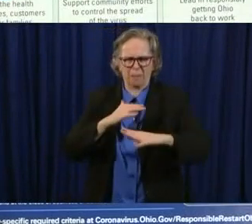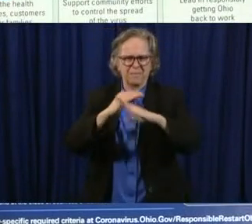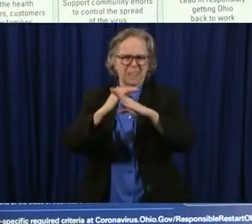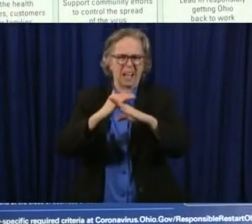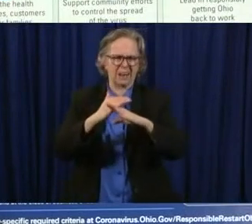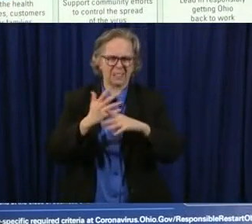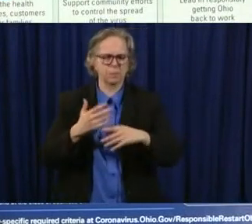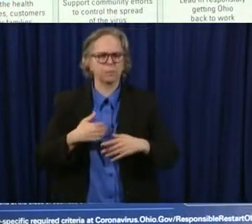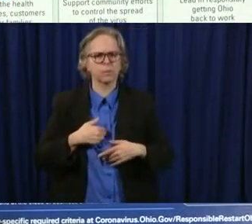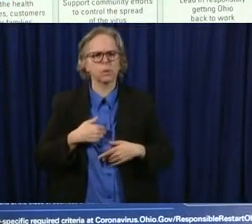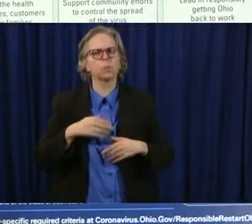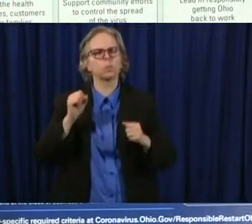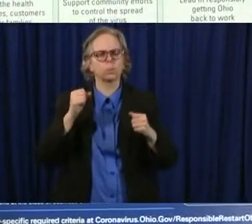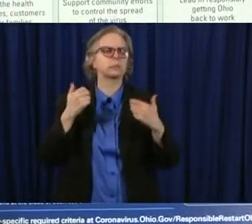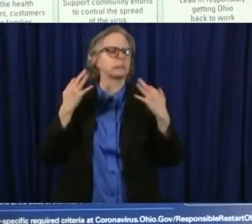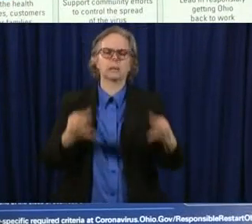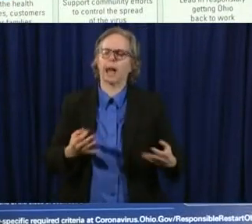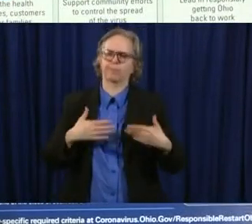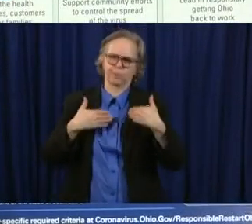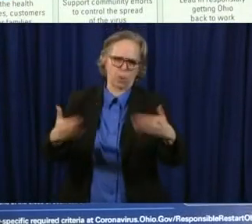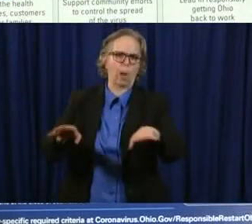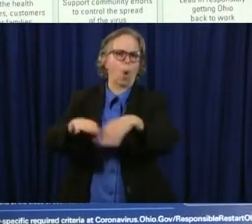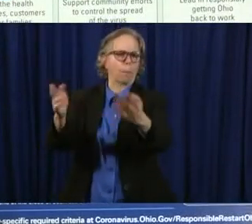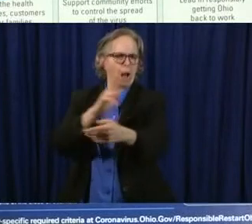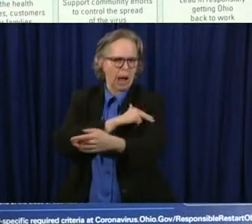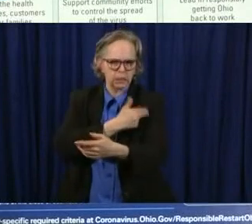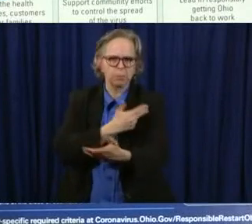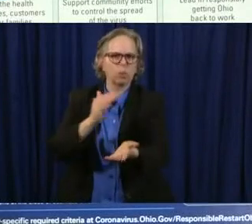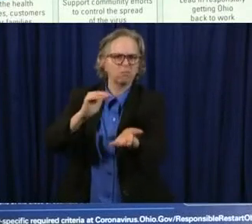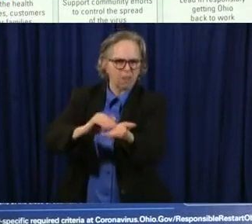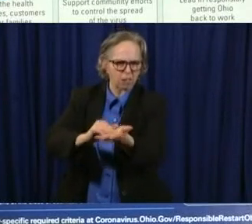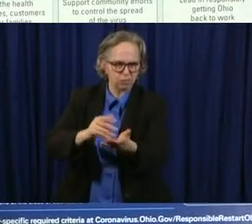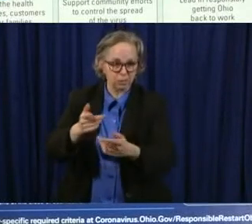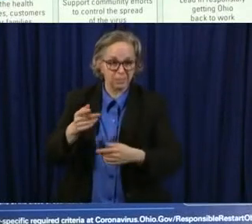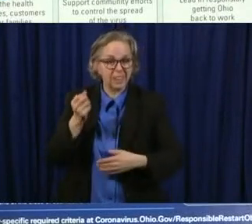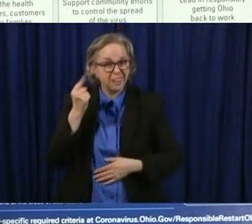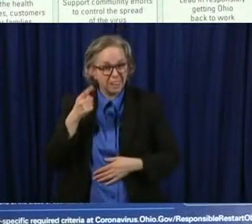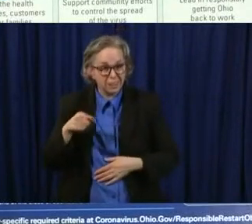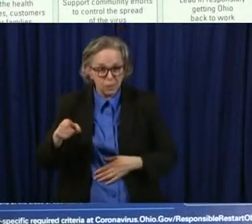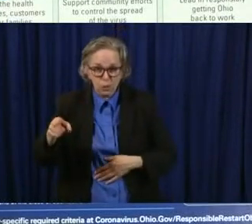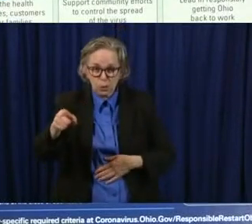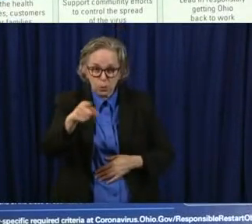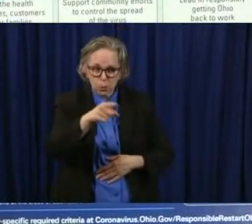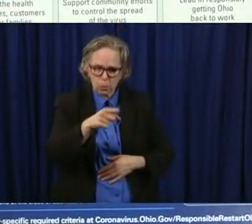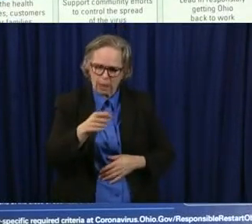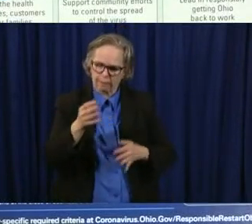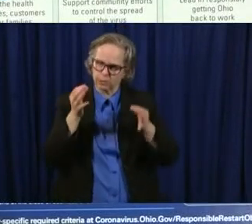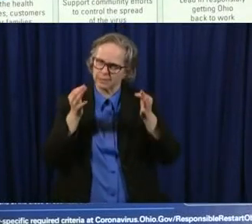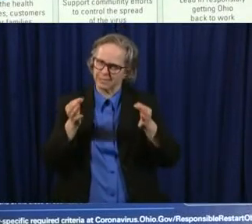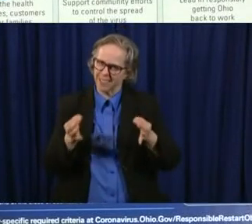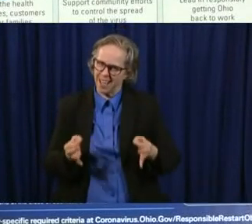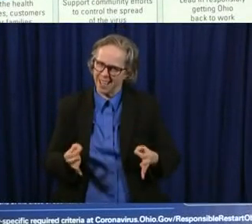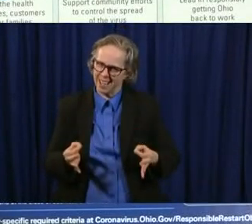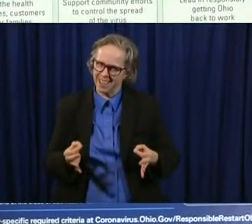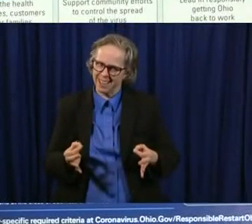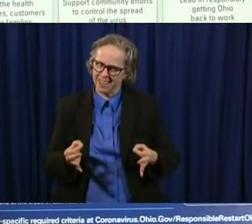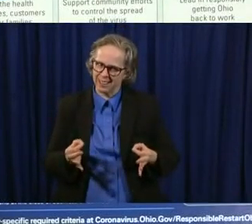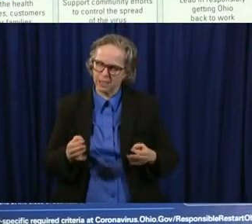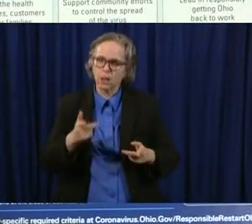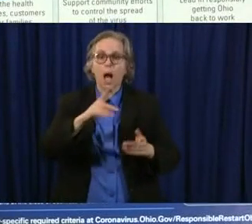we can open back up obviously it becomes an individual choice uh between that's between the doctor and and the patient